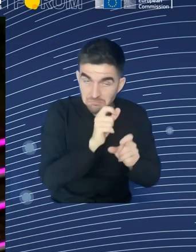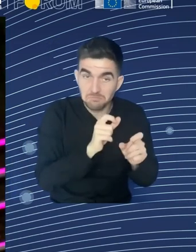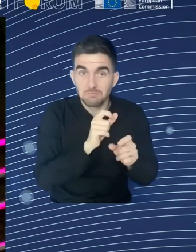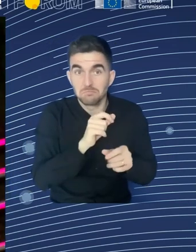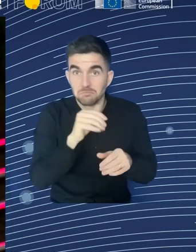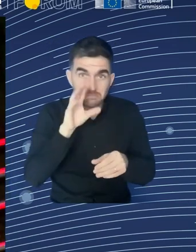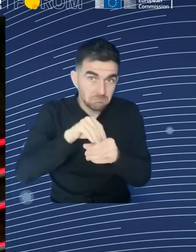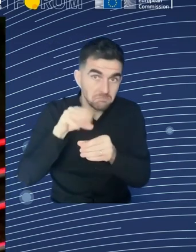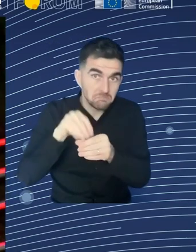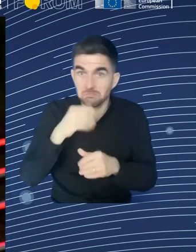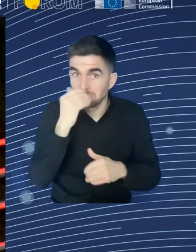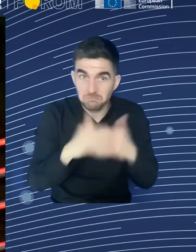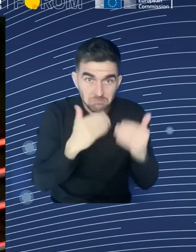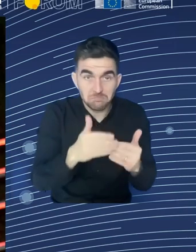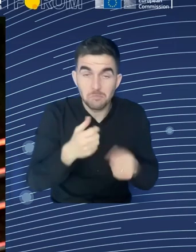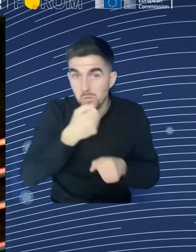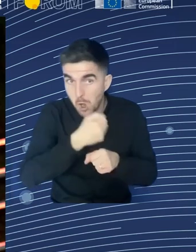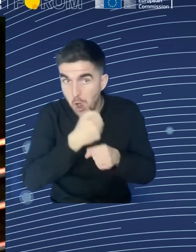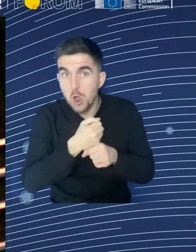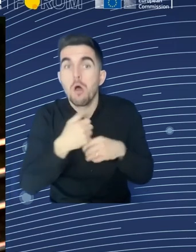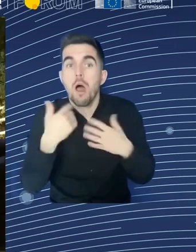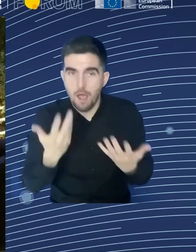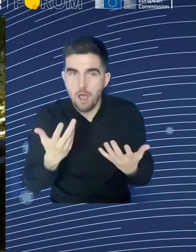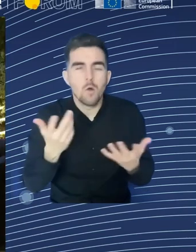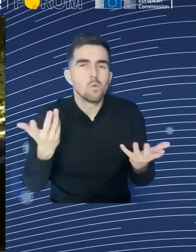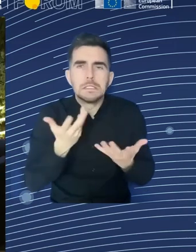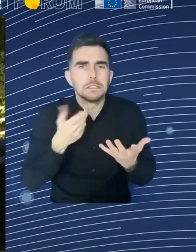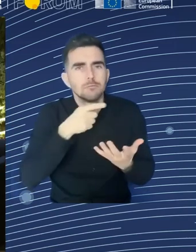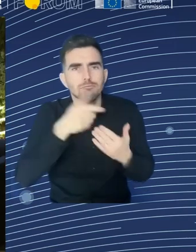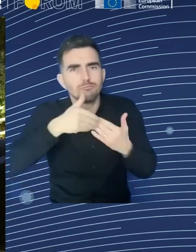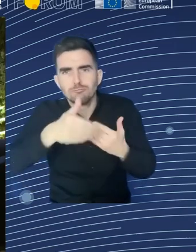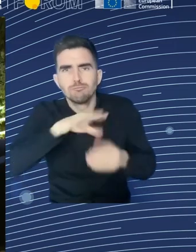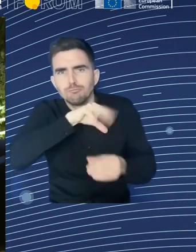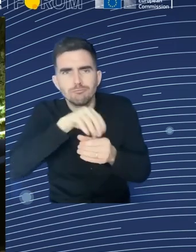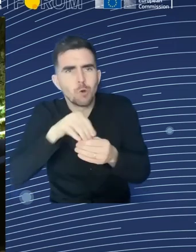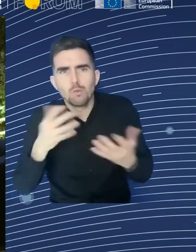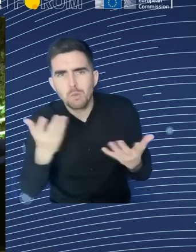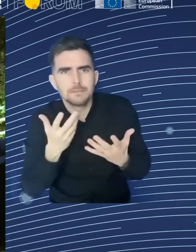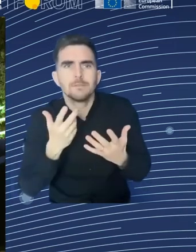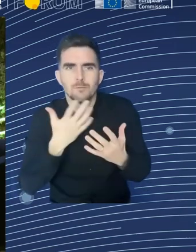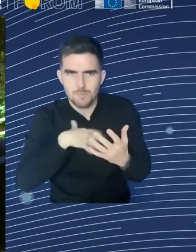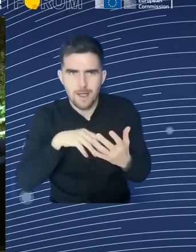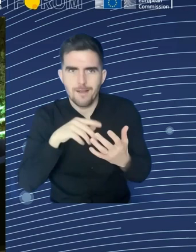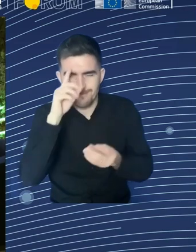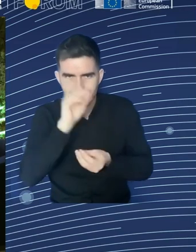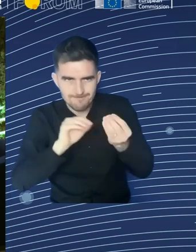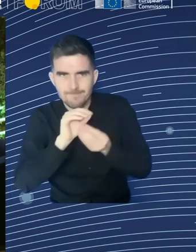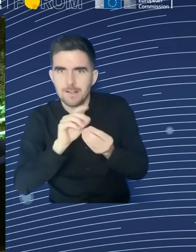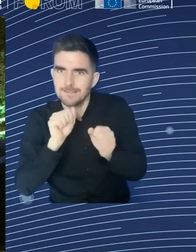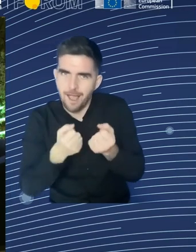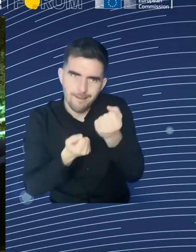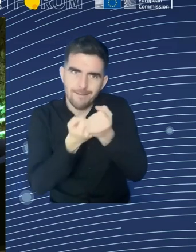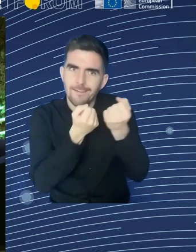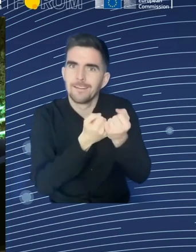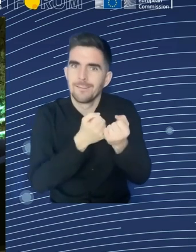-areas paths, I would say, for social security and for cultural workers. So they get the recognition. And it allows them to,